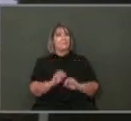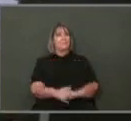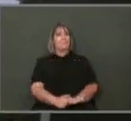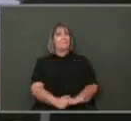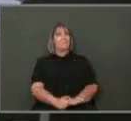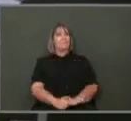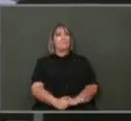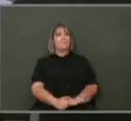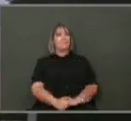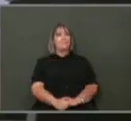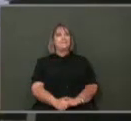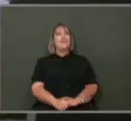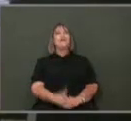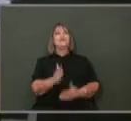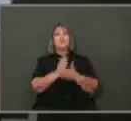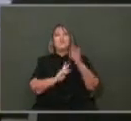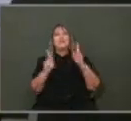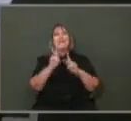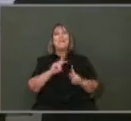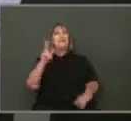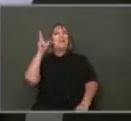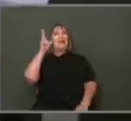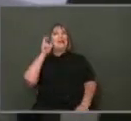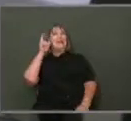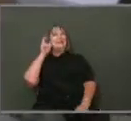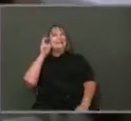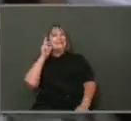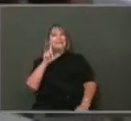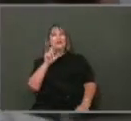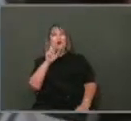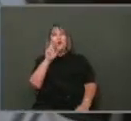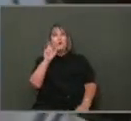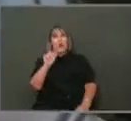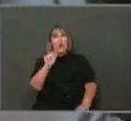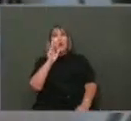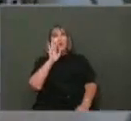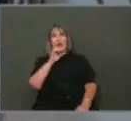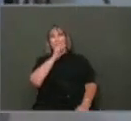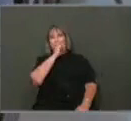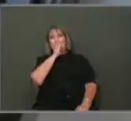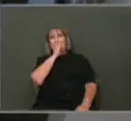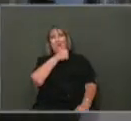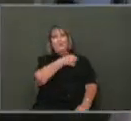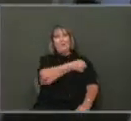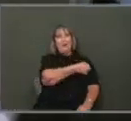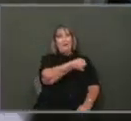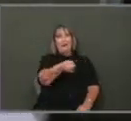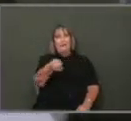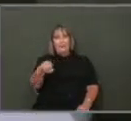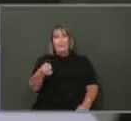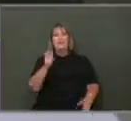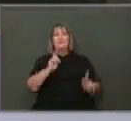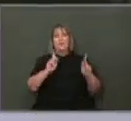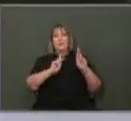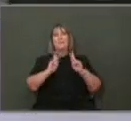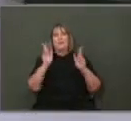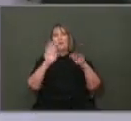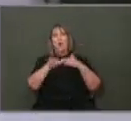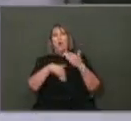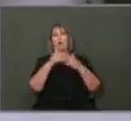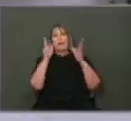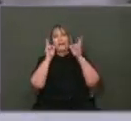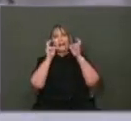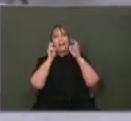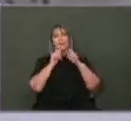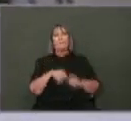So we have people listening online. So Laura is going to bring you the mic so the folks online can hear the question. Go ahead, sir.